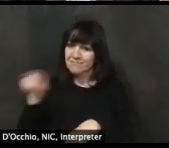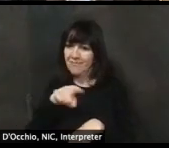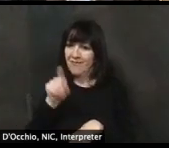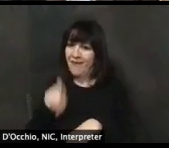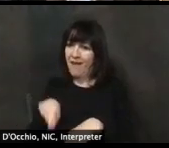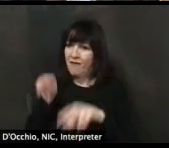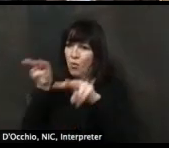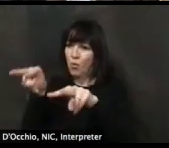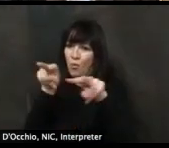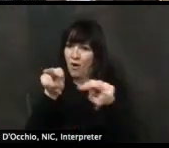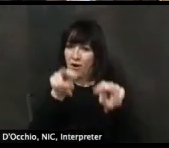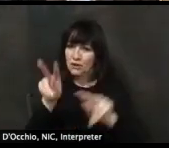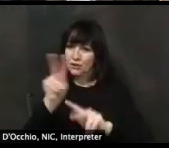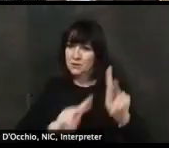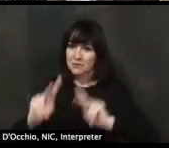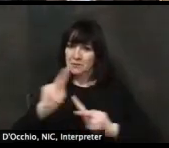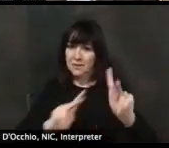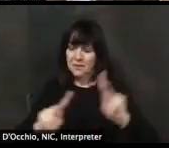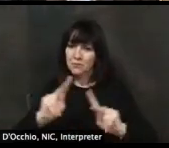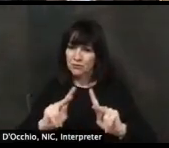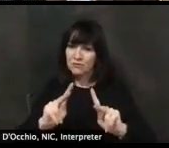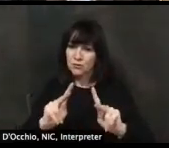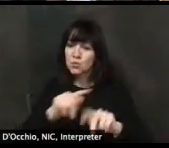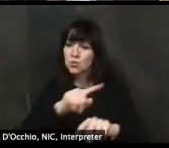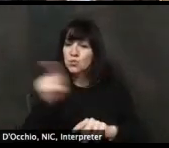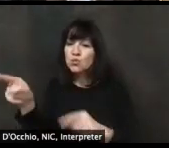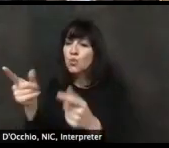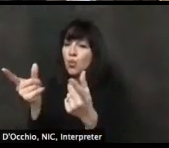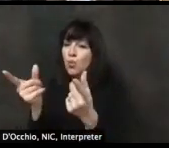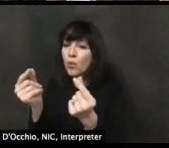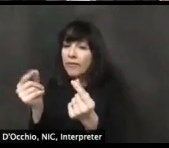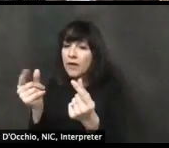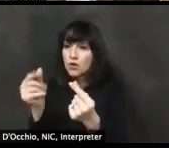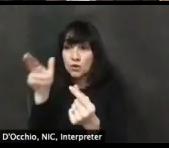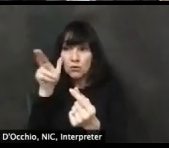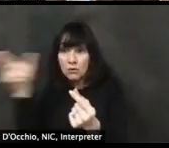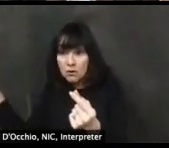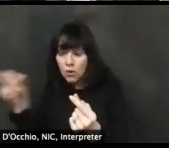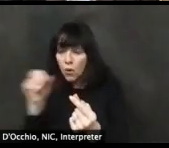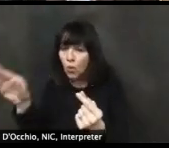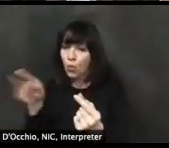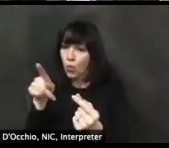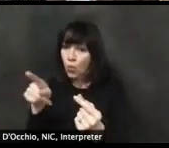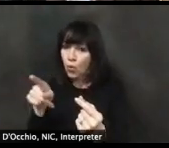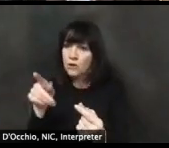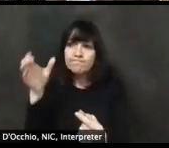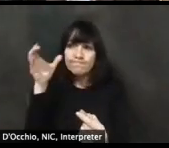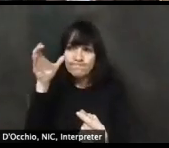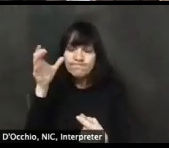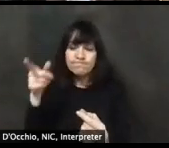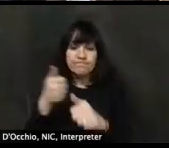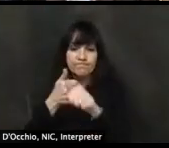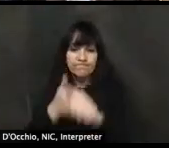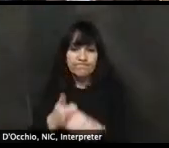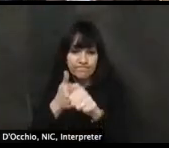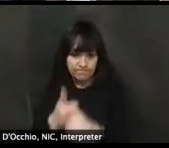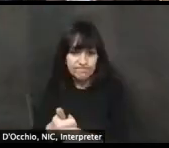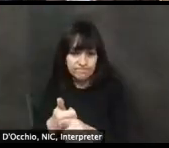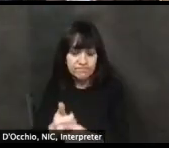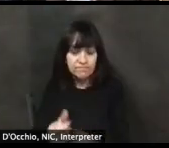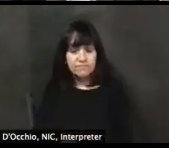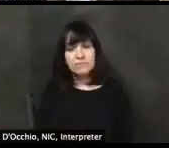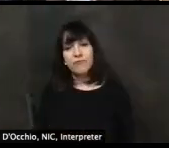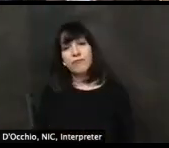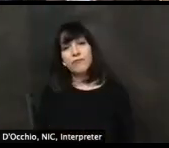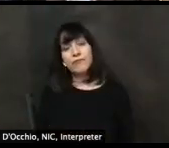Oh, for you, Dr. Rattay about the measurements around, uh, social distancing and what data we're looking at. And I'll just do a real